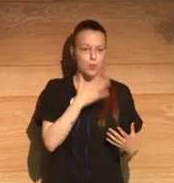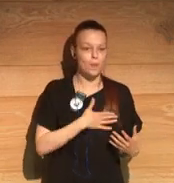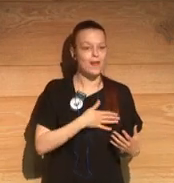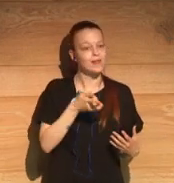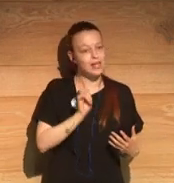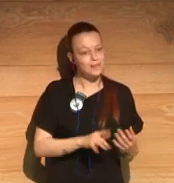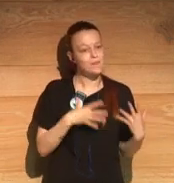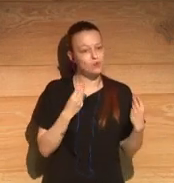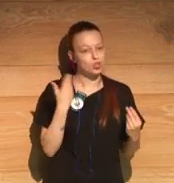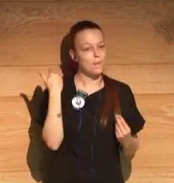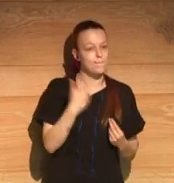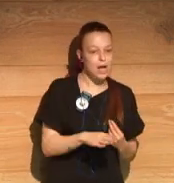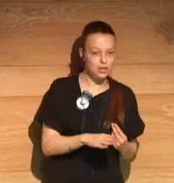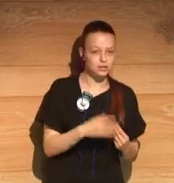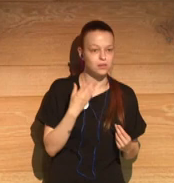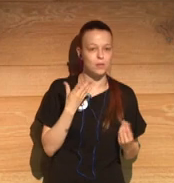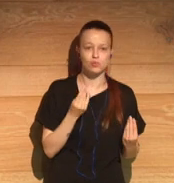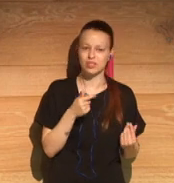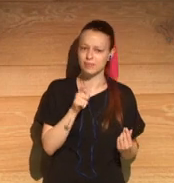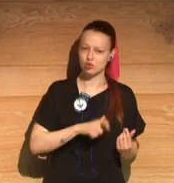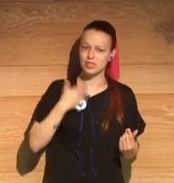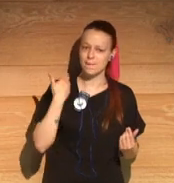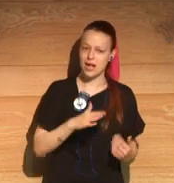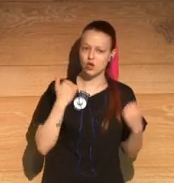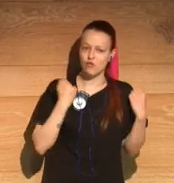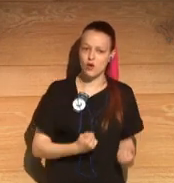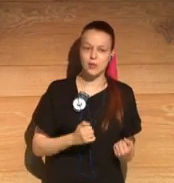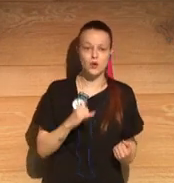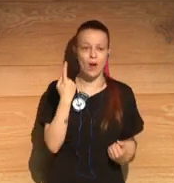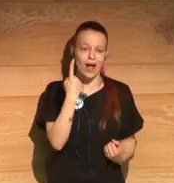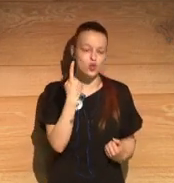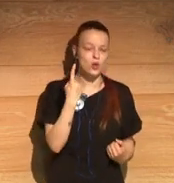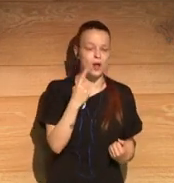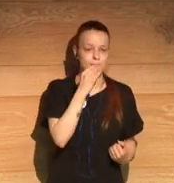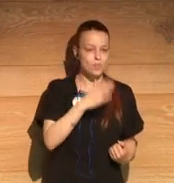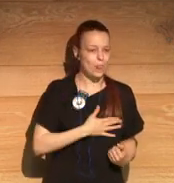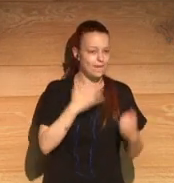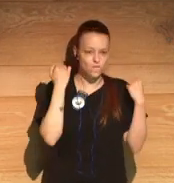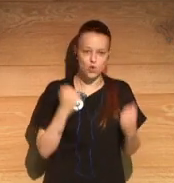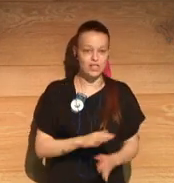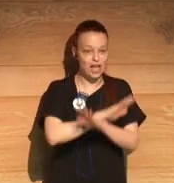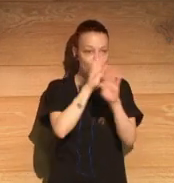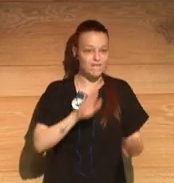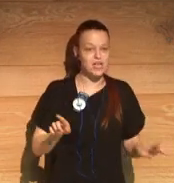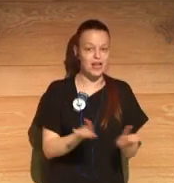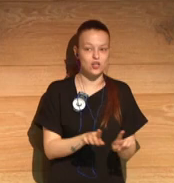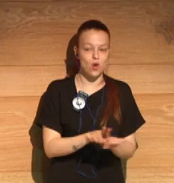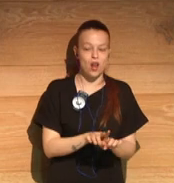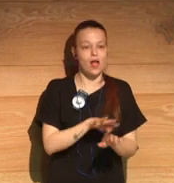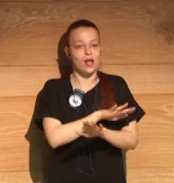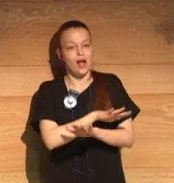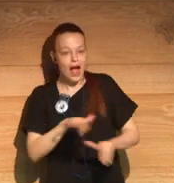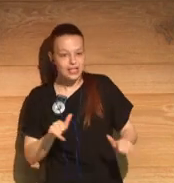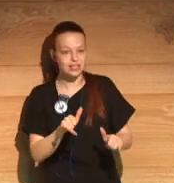characters. There are some who are extremely cruel. There are some villains in the story. But there's a great goodness